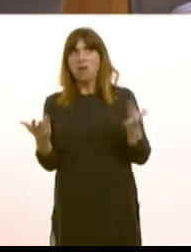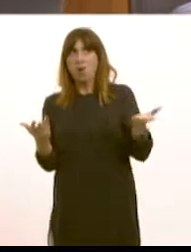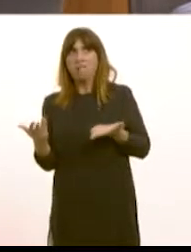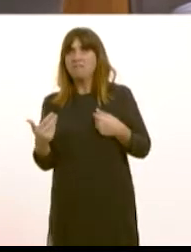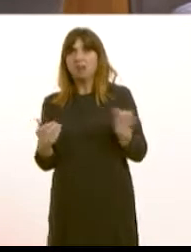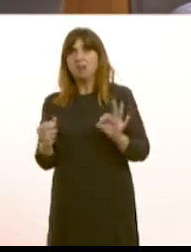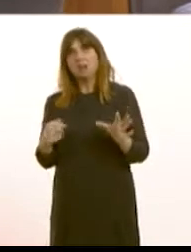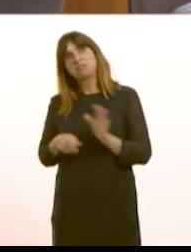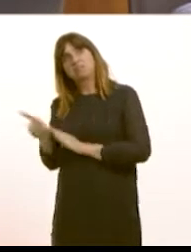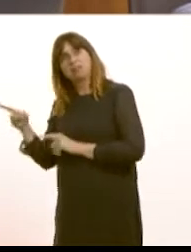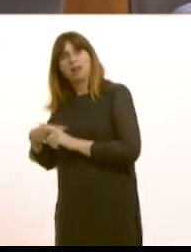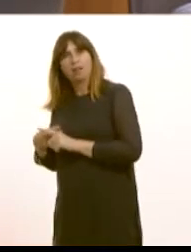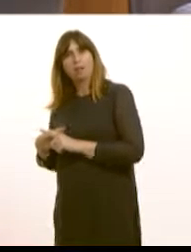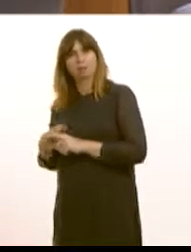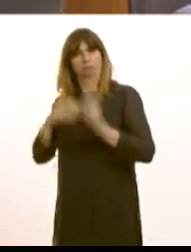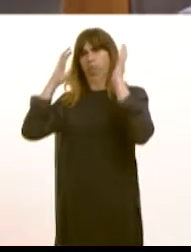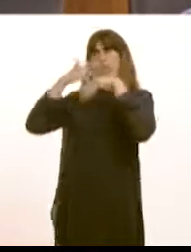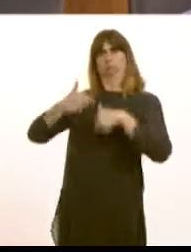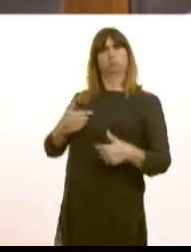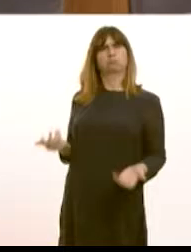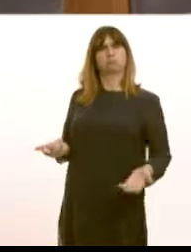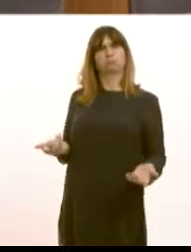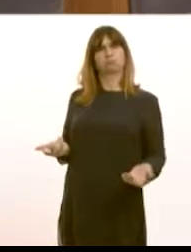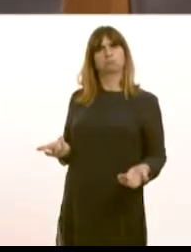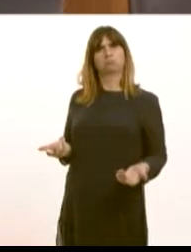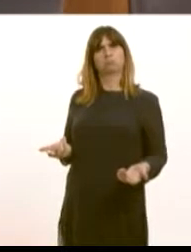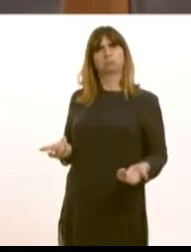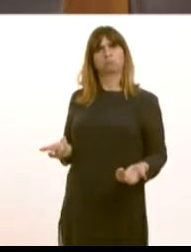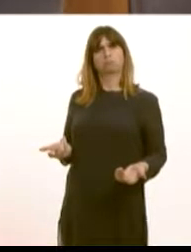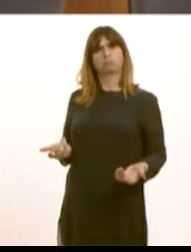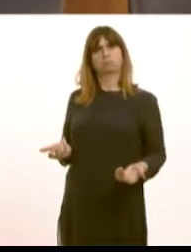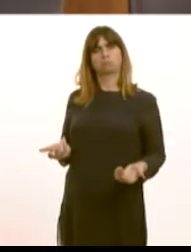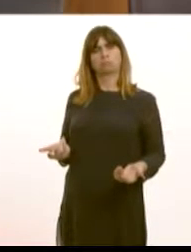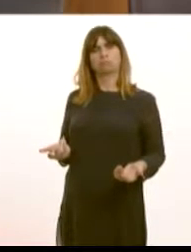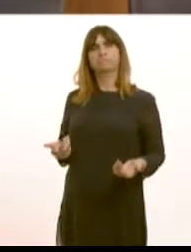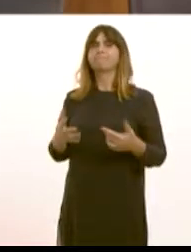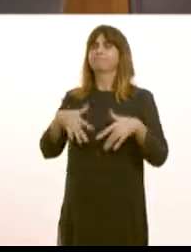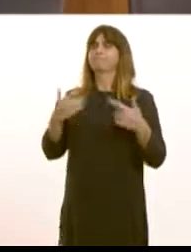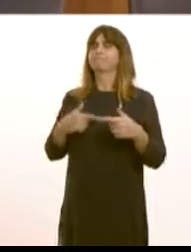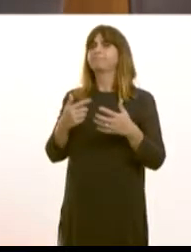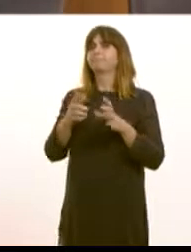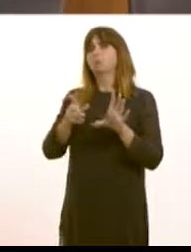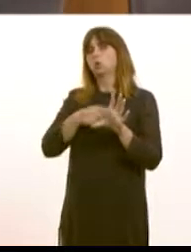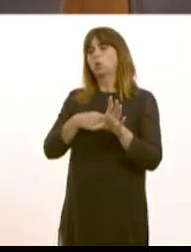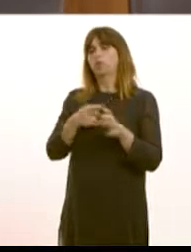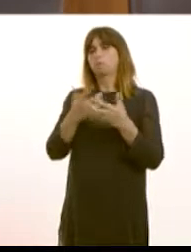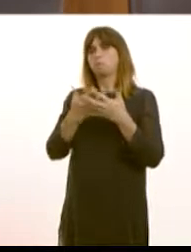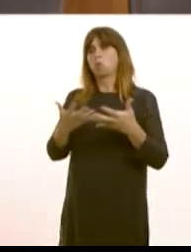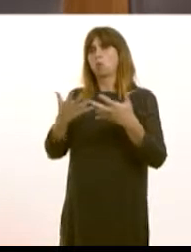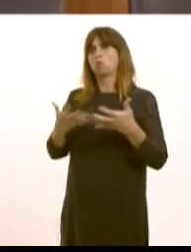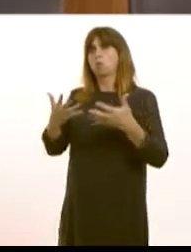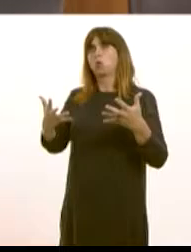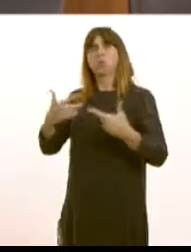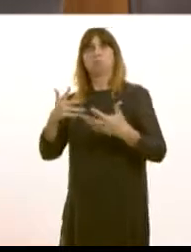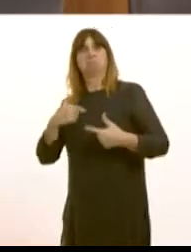school in Wales and that is a cause of concern but first of all we must ensure that more and more young people wish